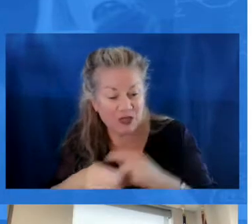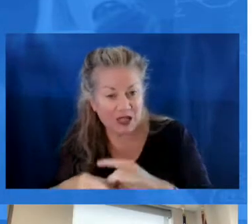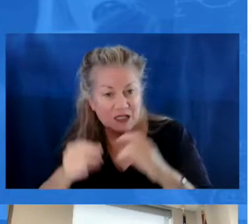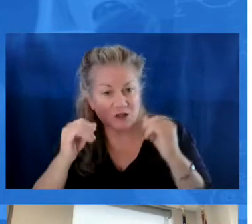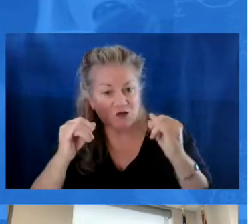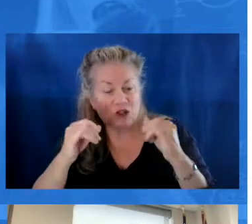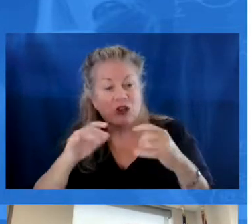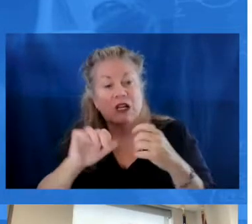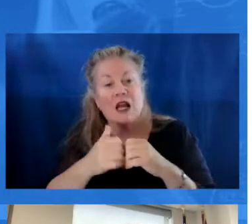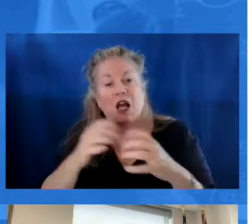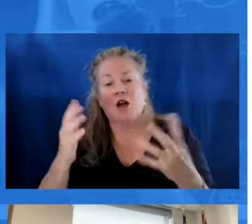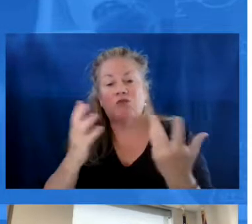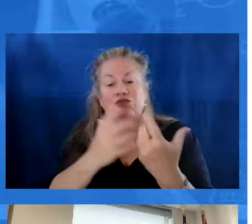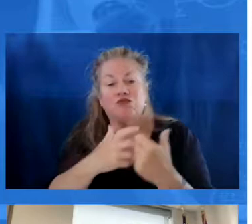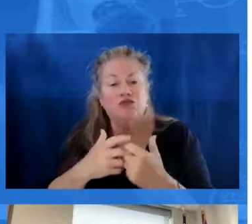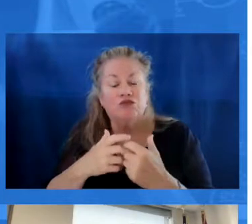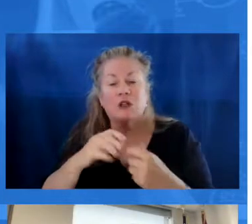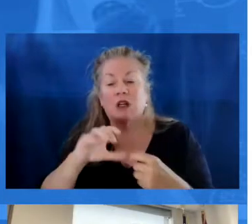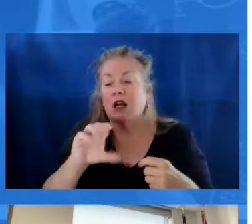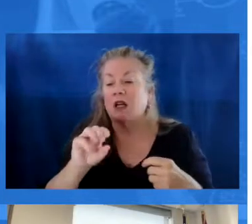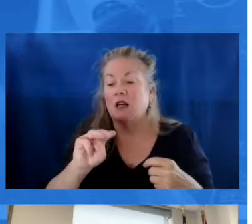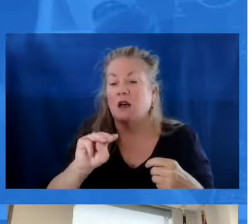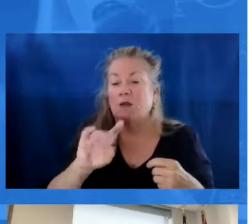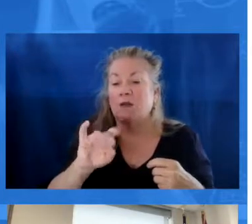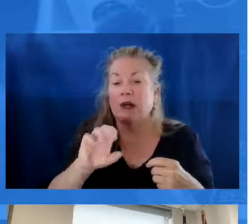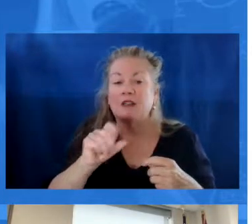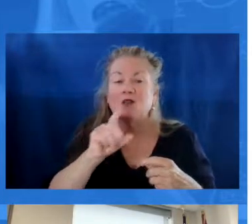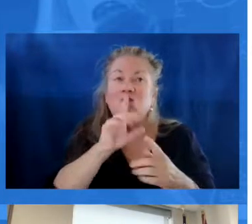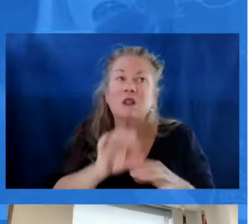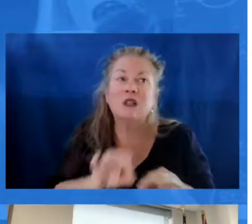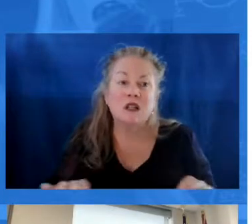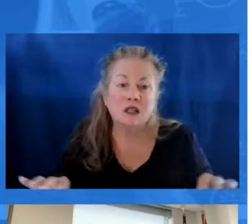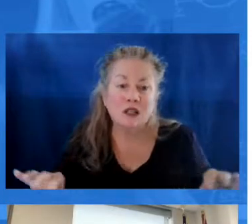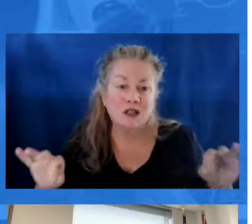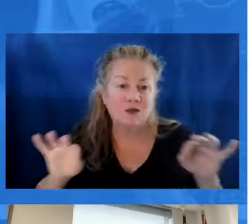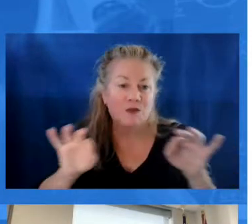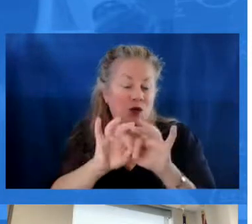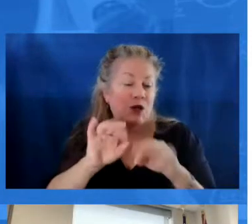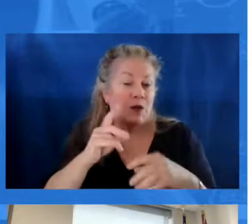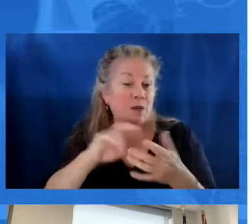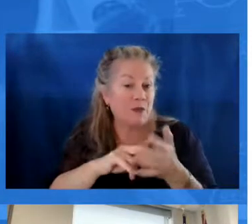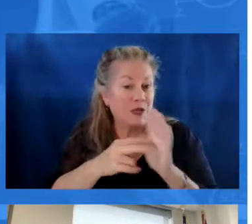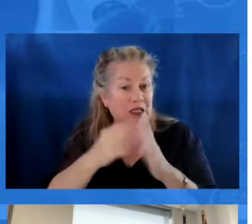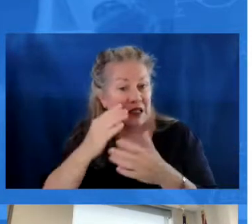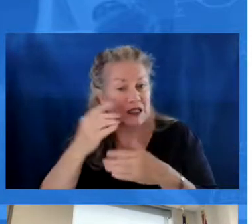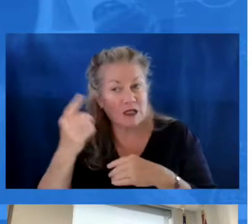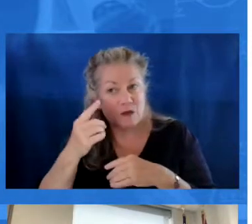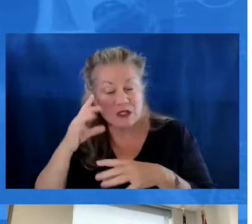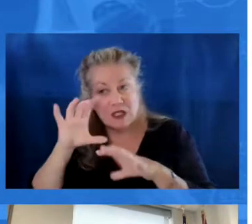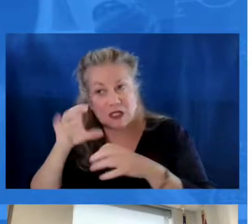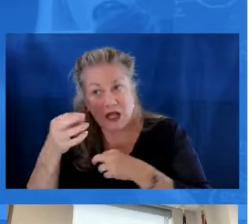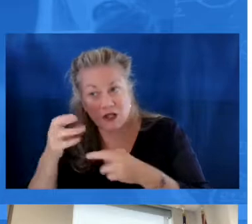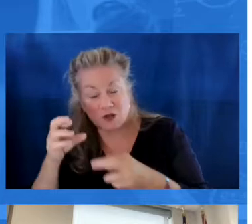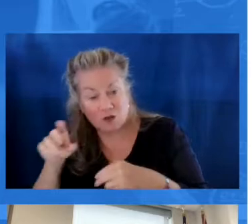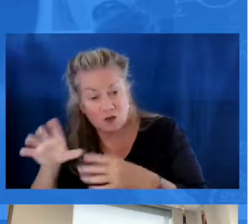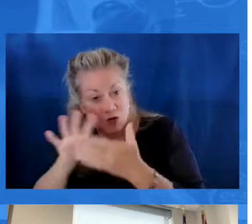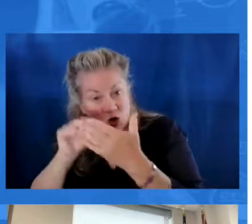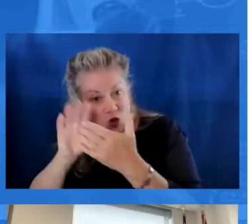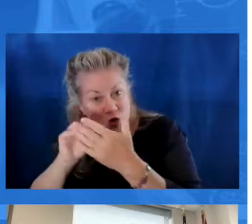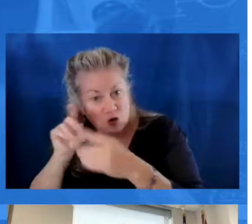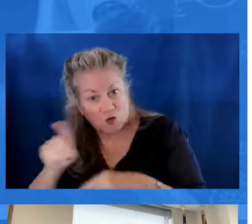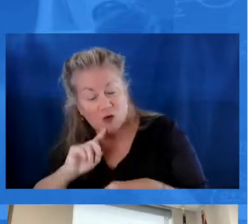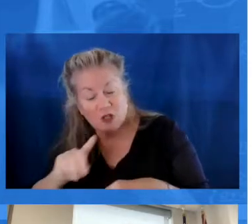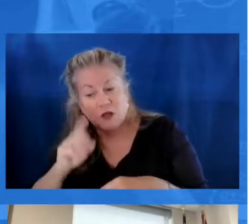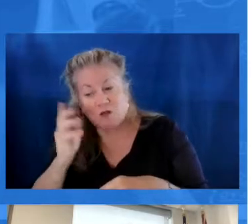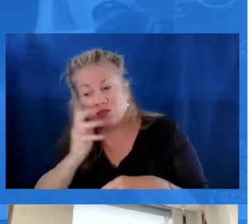related instruction and how that comes together and combines is really, really important because what it does is it means that someone's in the classroom,